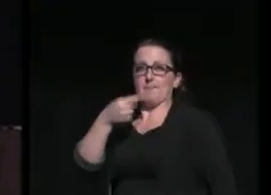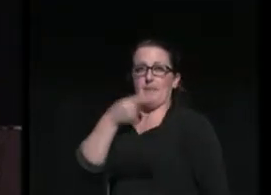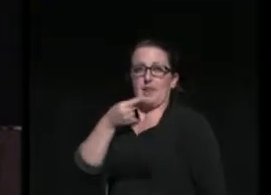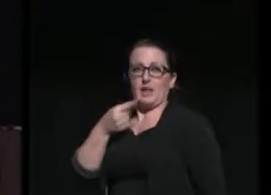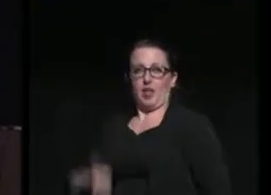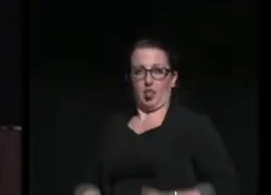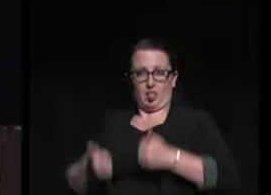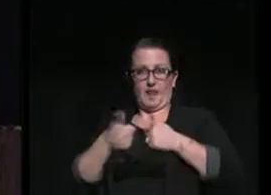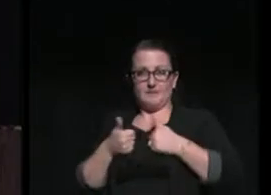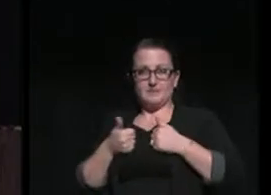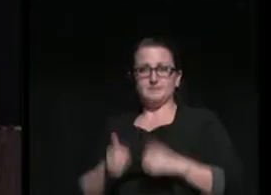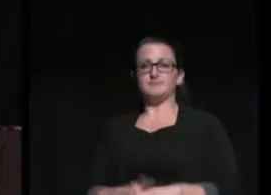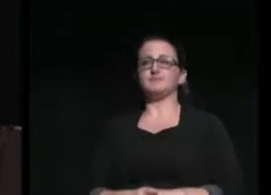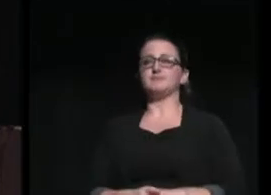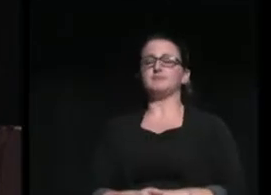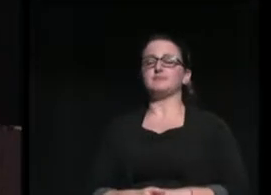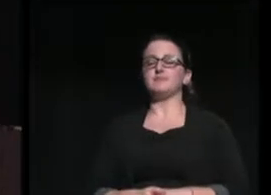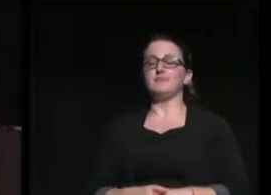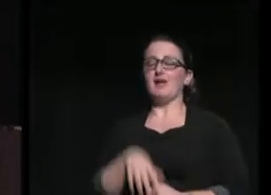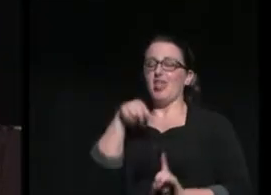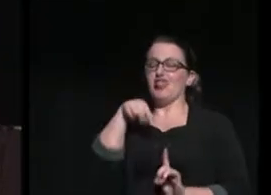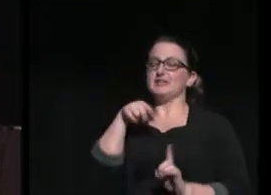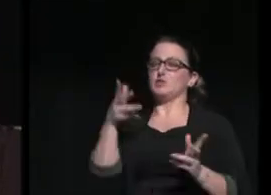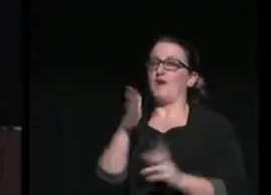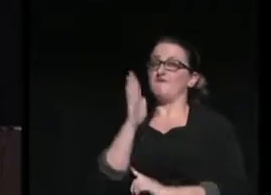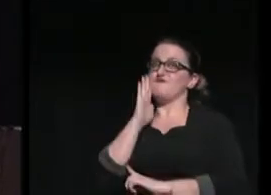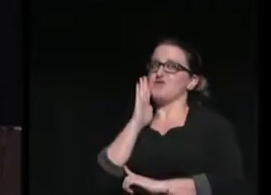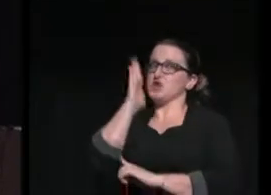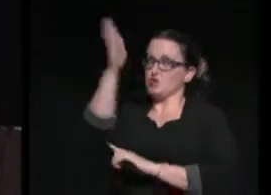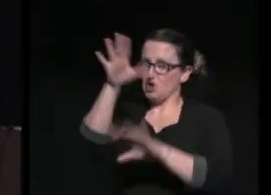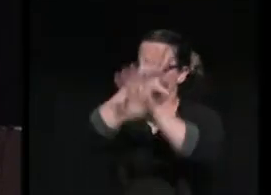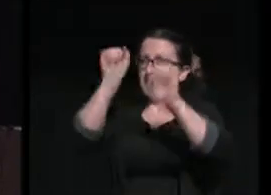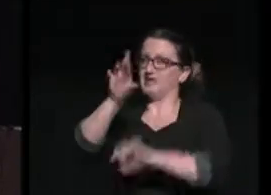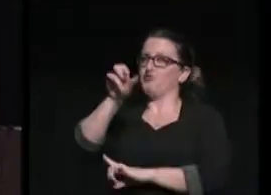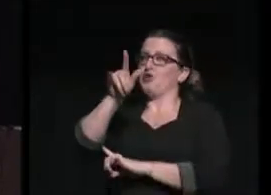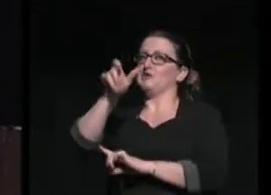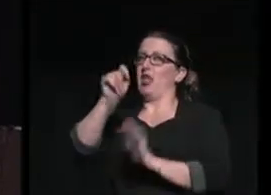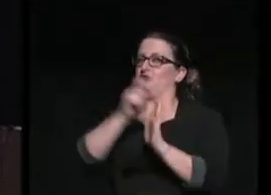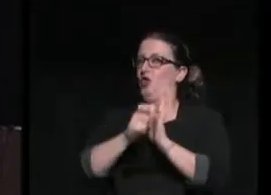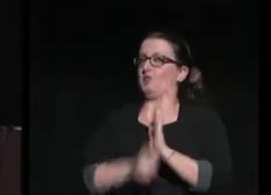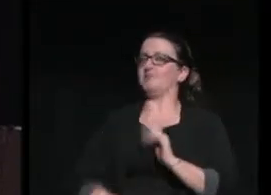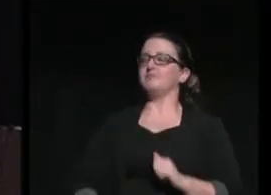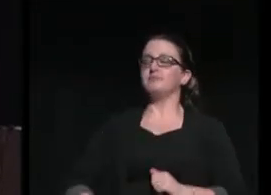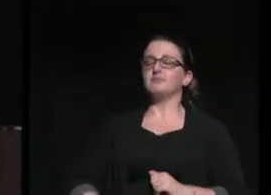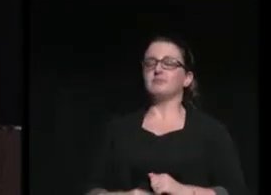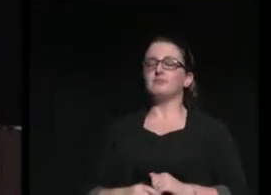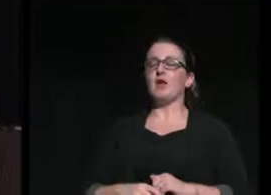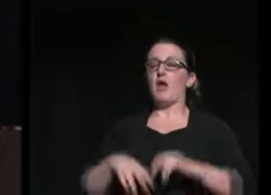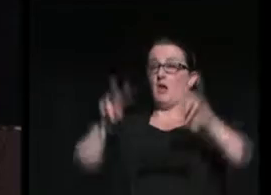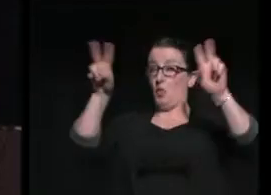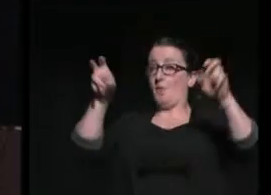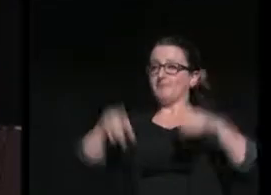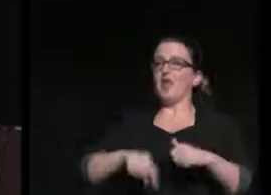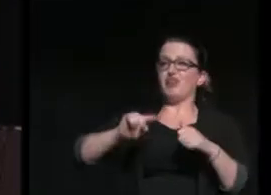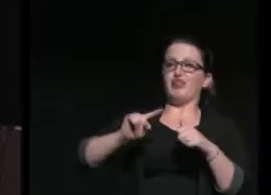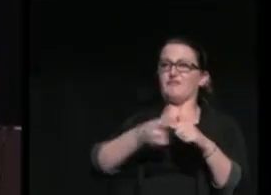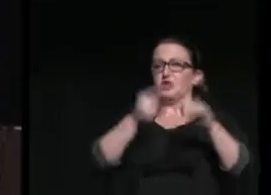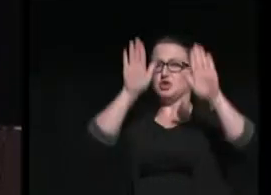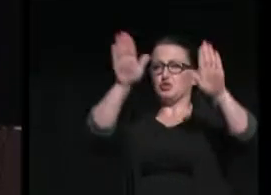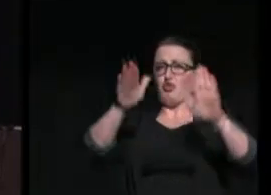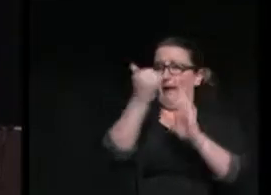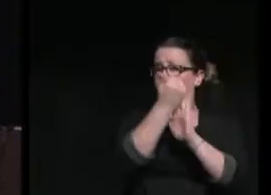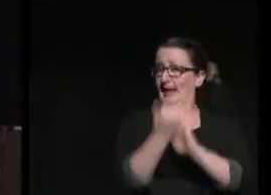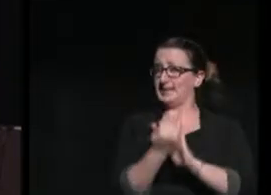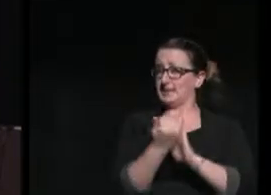This is what future President Roosevelt wrote, and I quote him. The first great lesson which the college graduate should learn